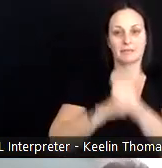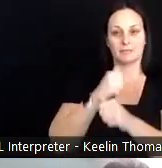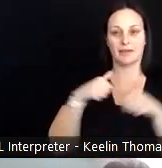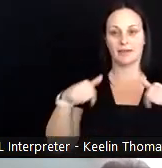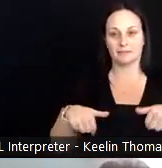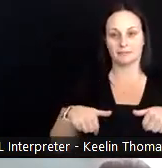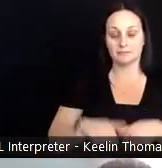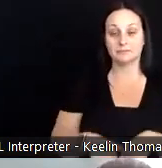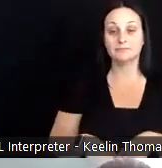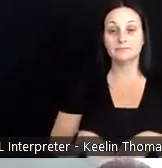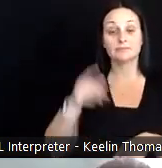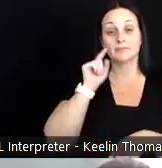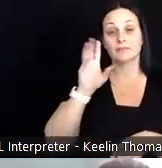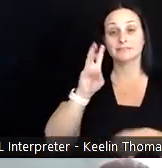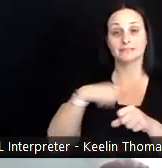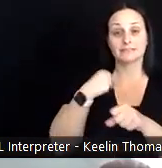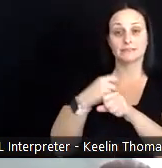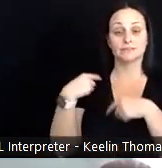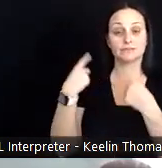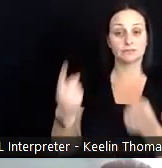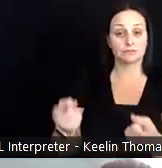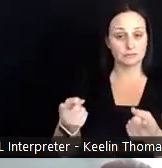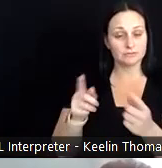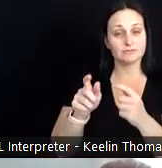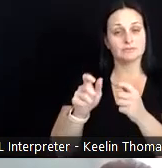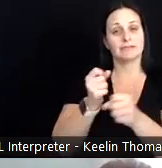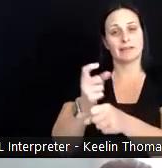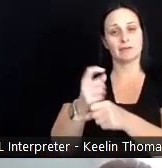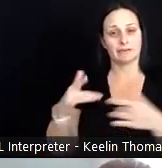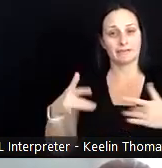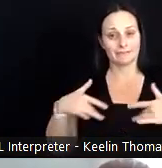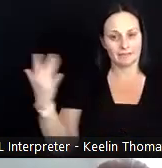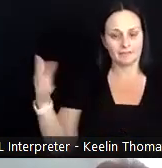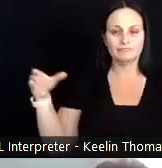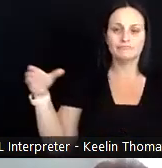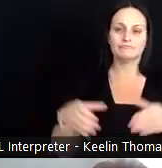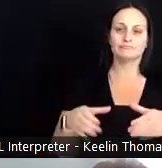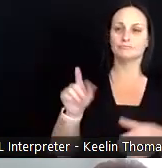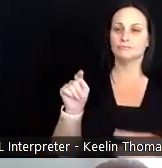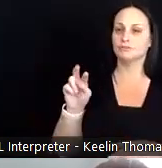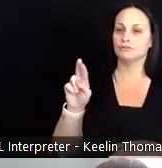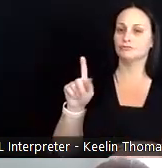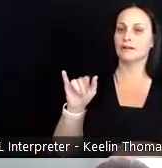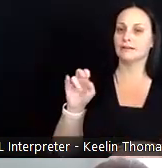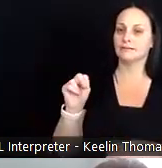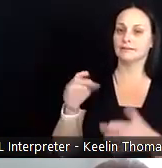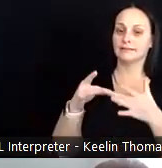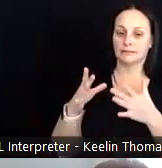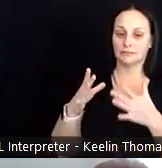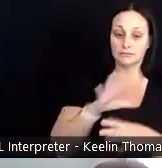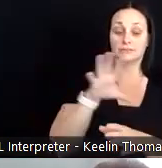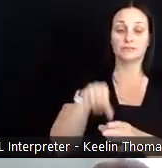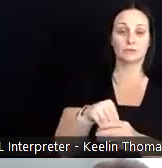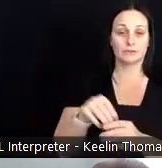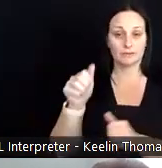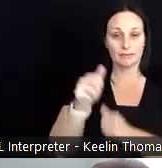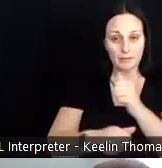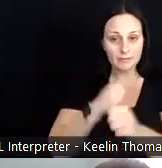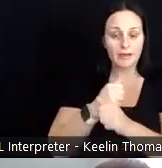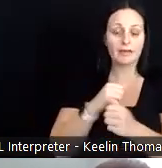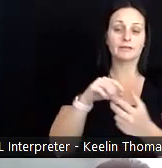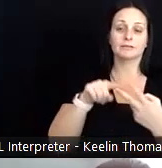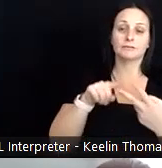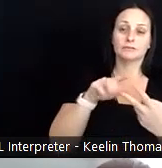For six years now, this annual event has gathered our Triton leaders, including alumni, students,